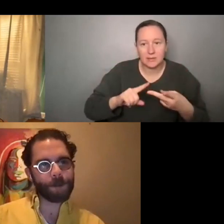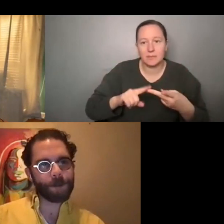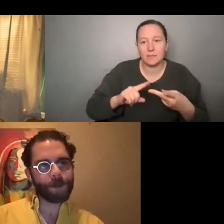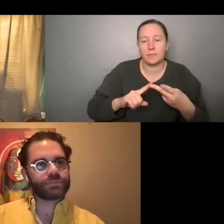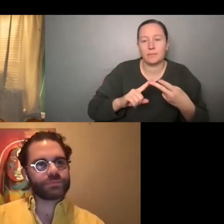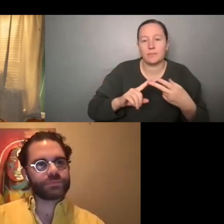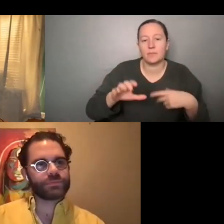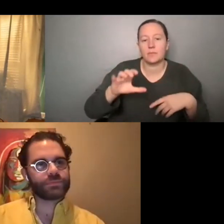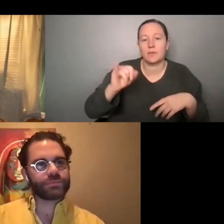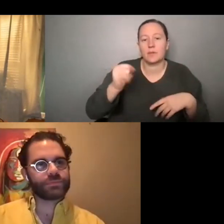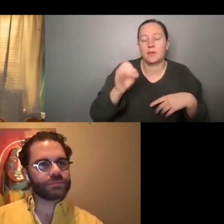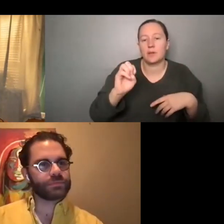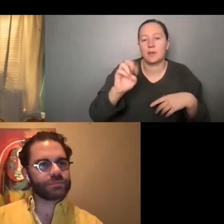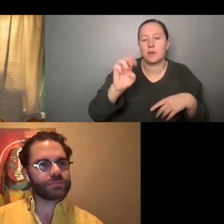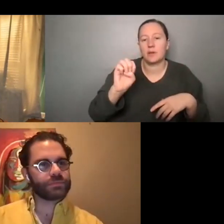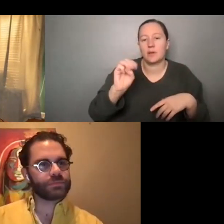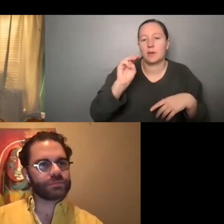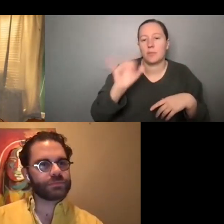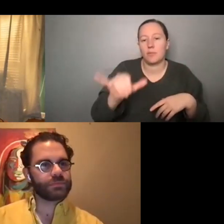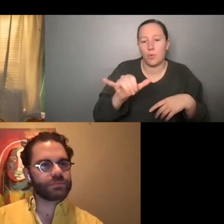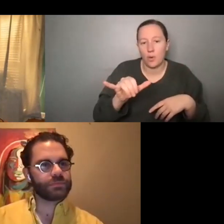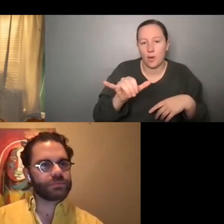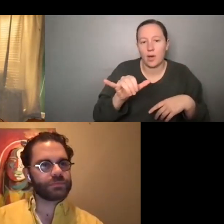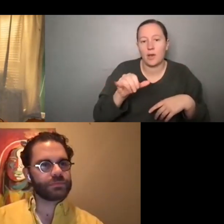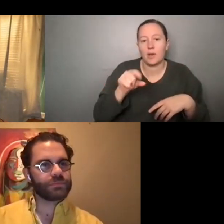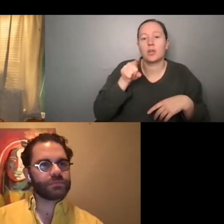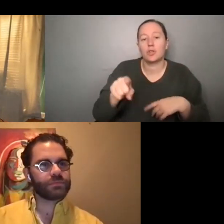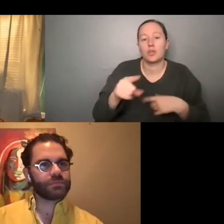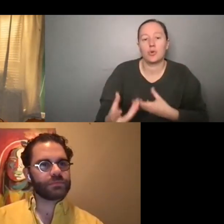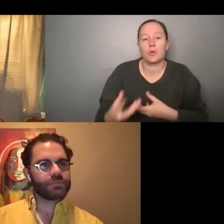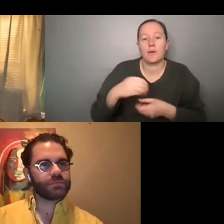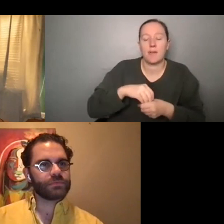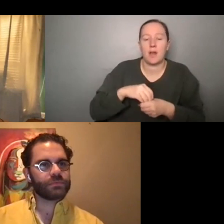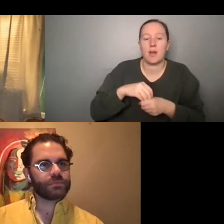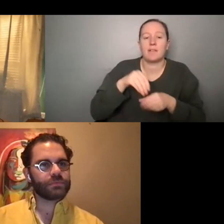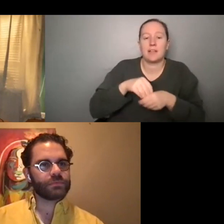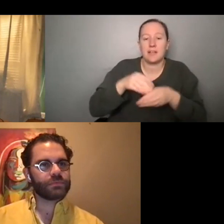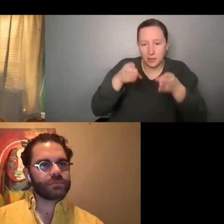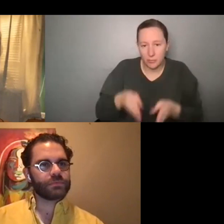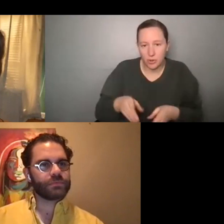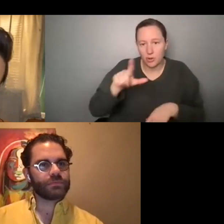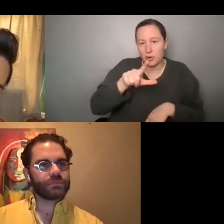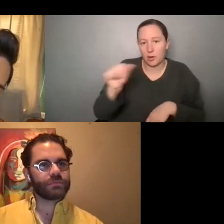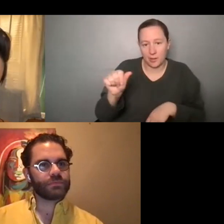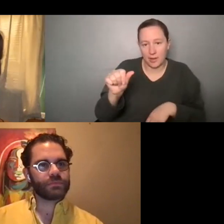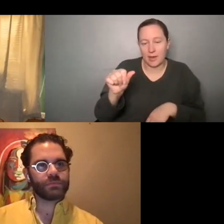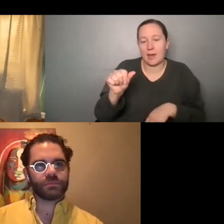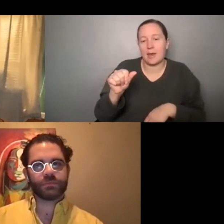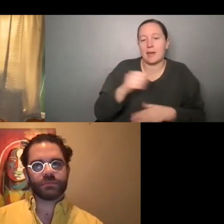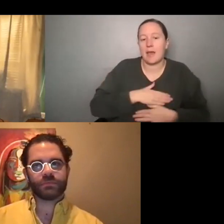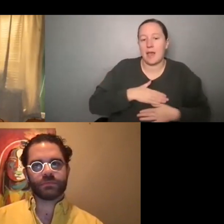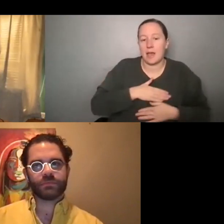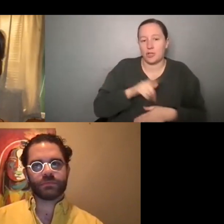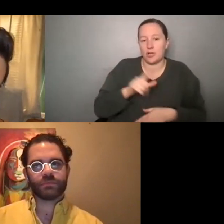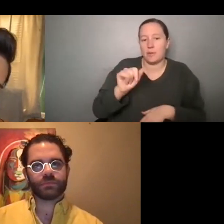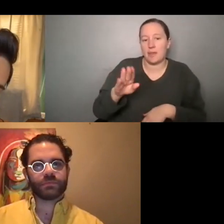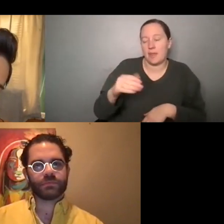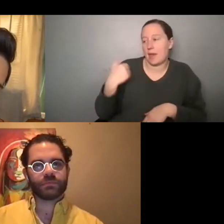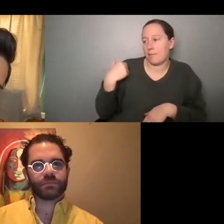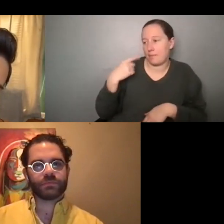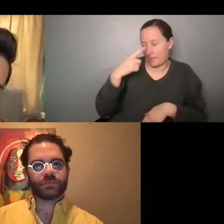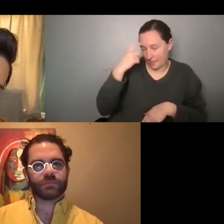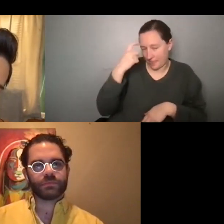let's go to Jeremy first, cause you were in our, um, in-person LA entertainment lab this past summer.